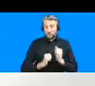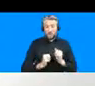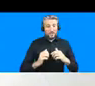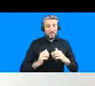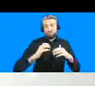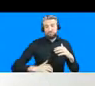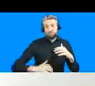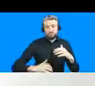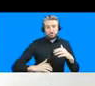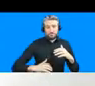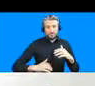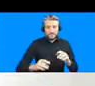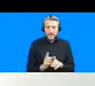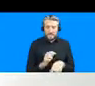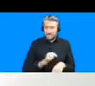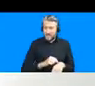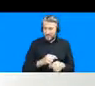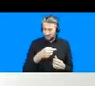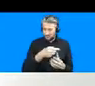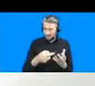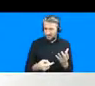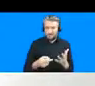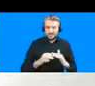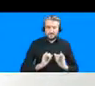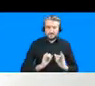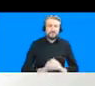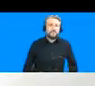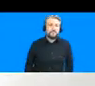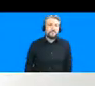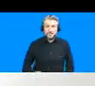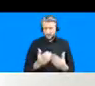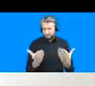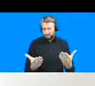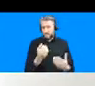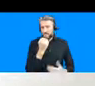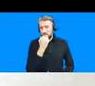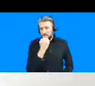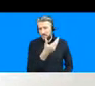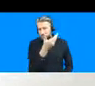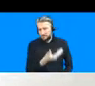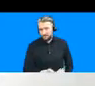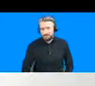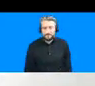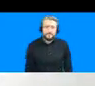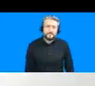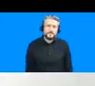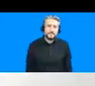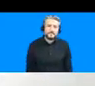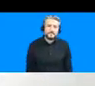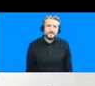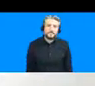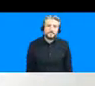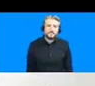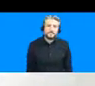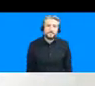very important role in this so uh just some just to give you an idea of some very basic stats on on uh data wise